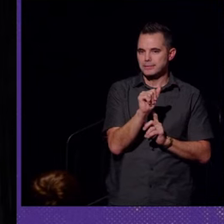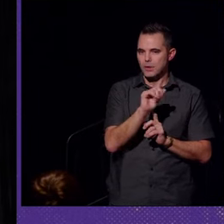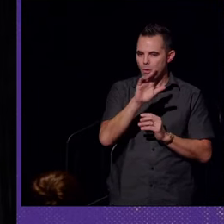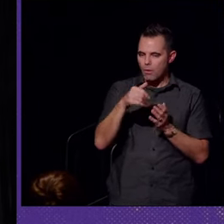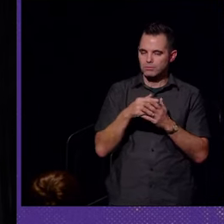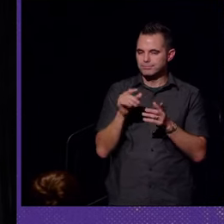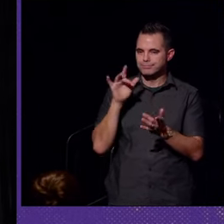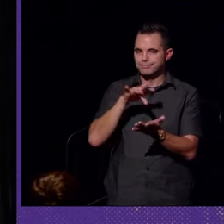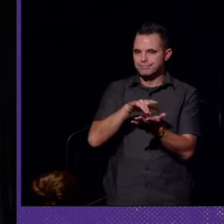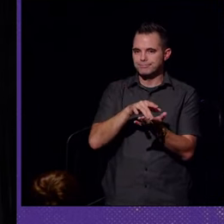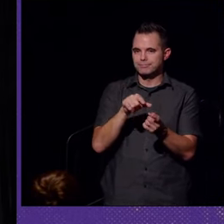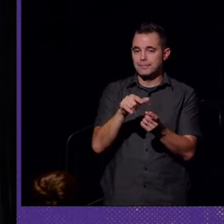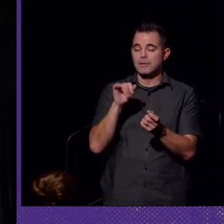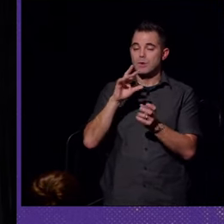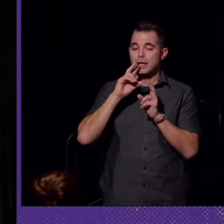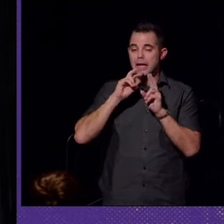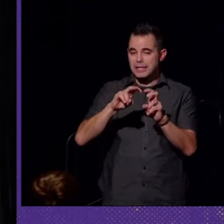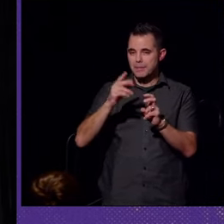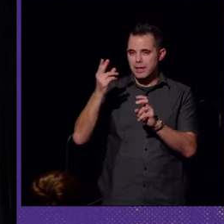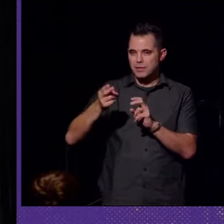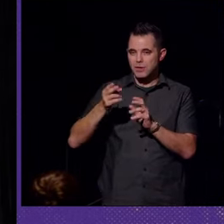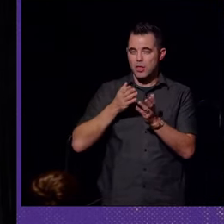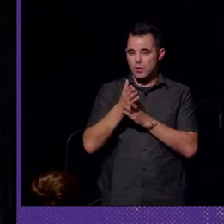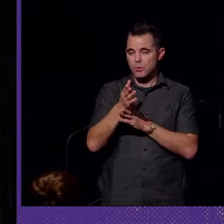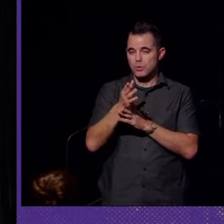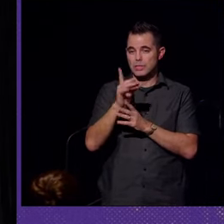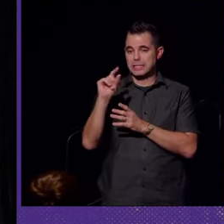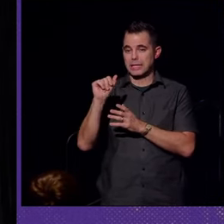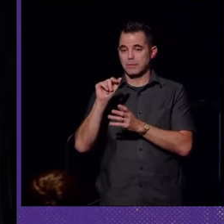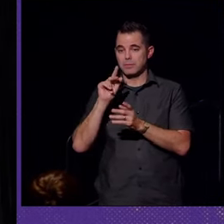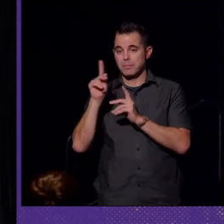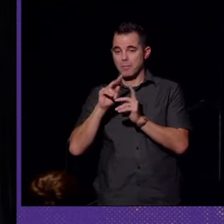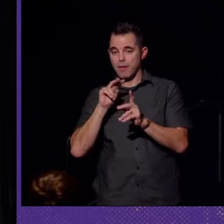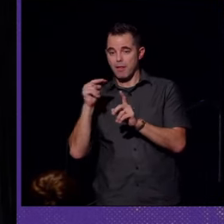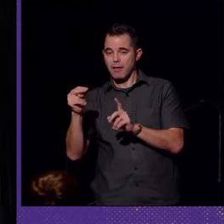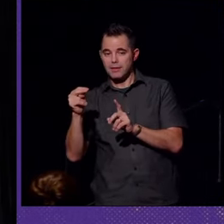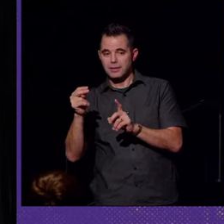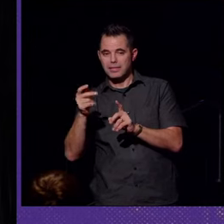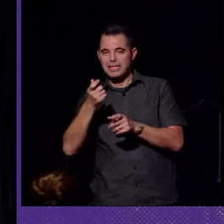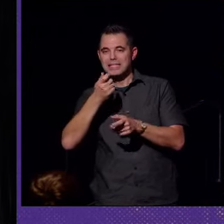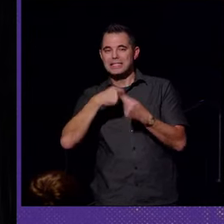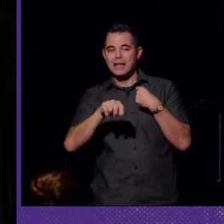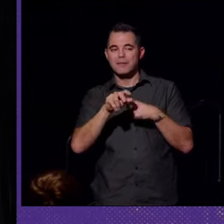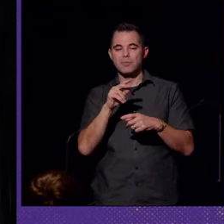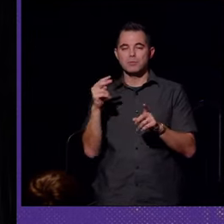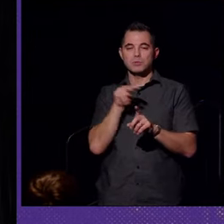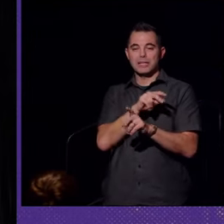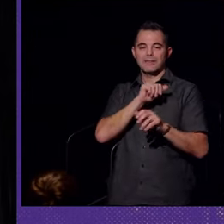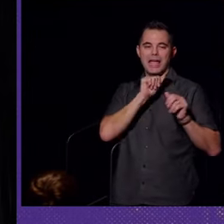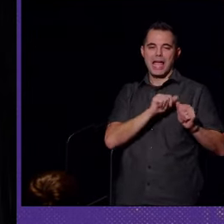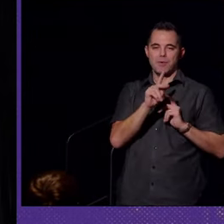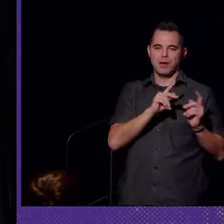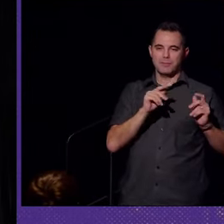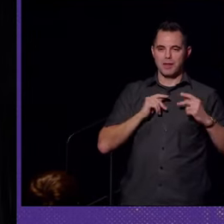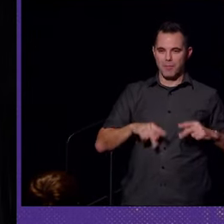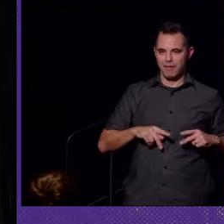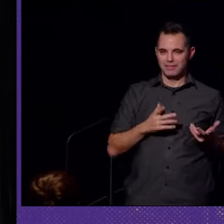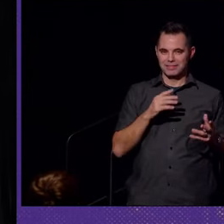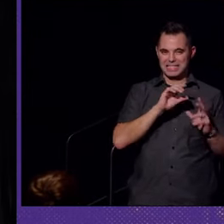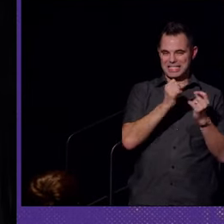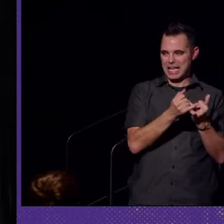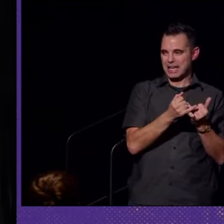And if we examine history through disabled people, rather than the perspective of able-bodied society,